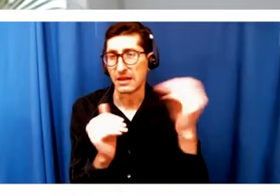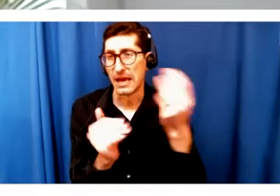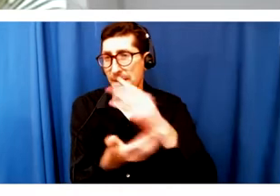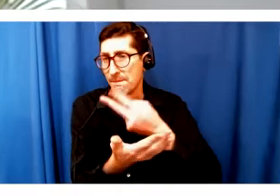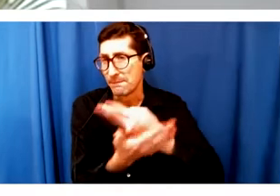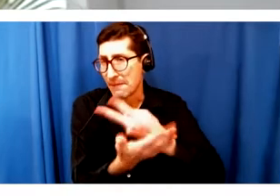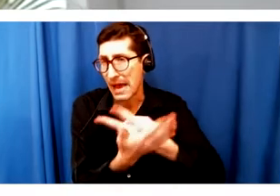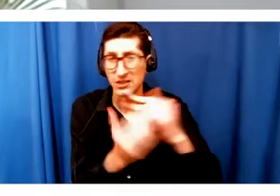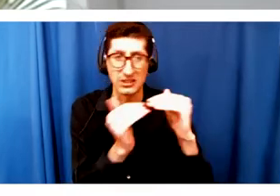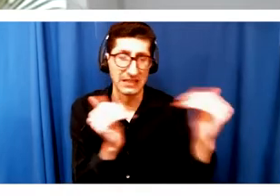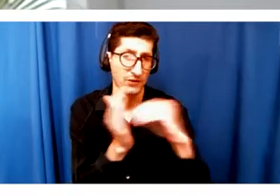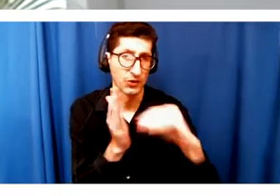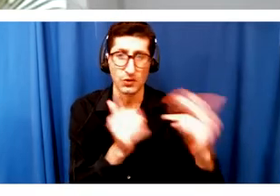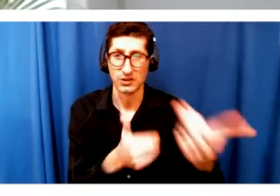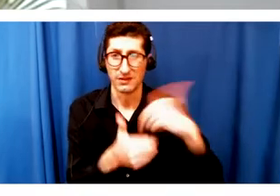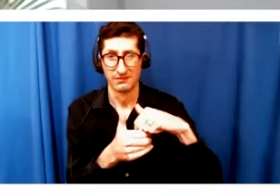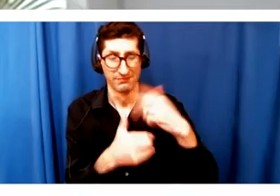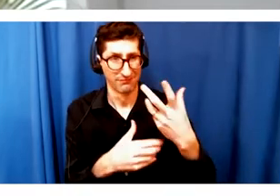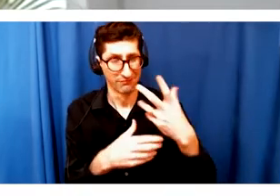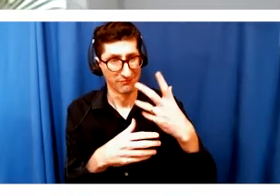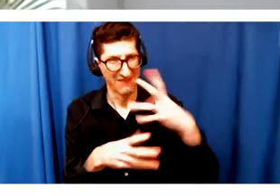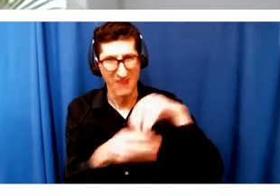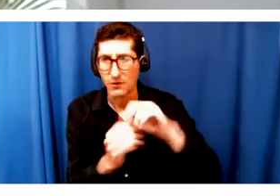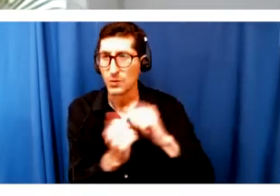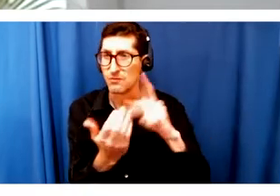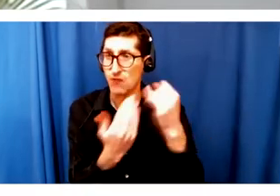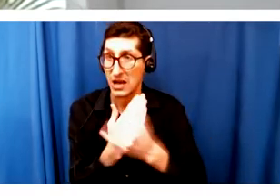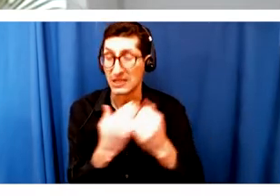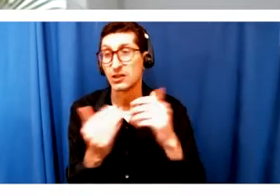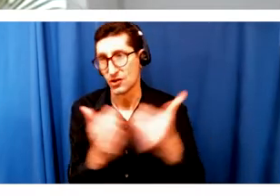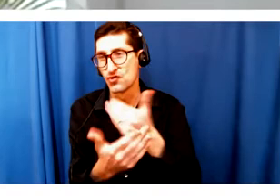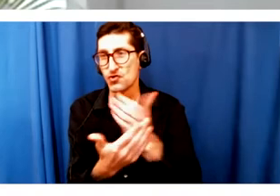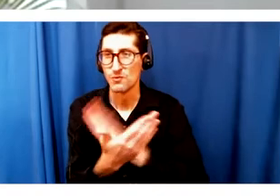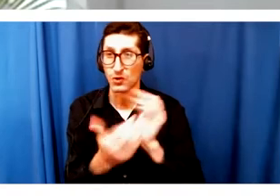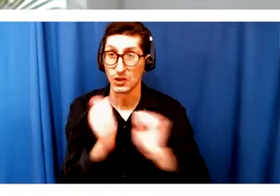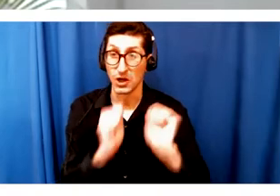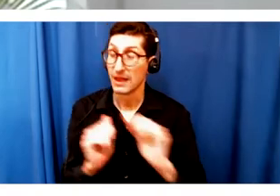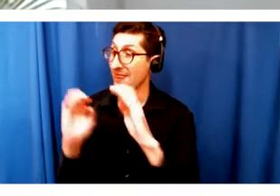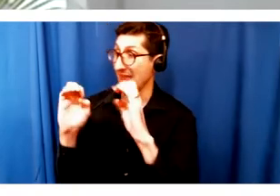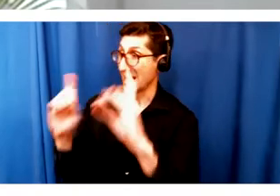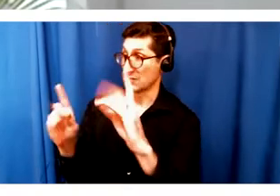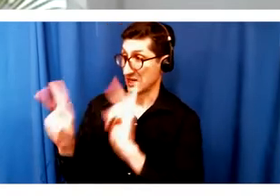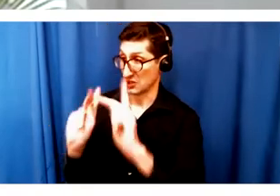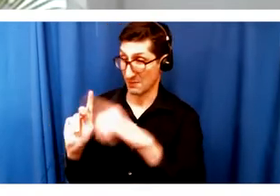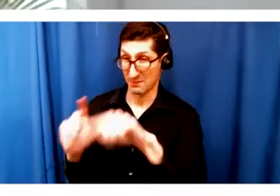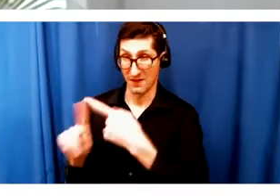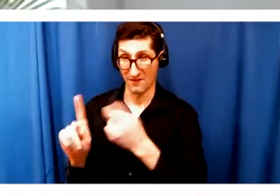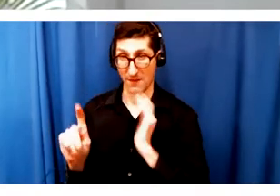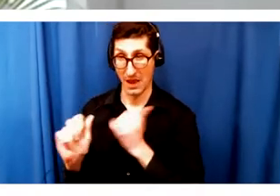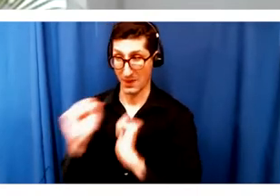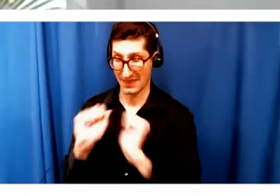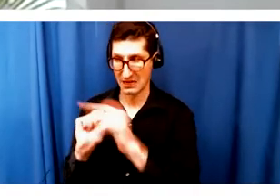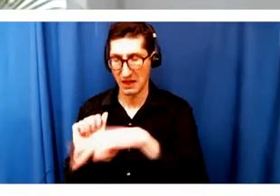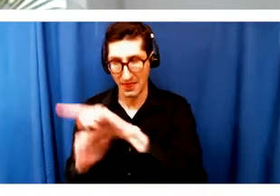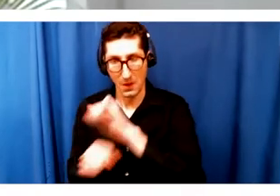it's a new musical, and we're excited about that. And then my colleagues in the education side of things spent an incredible summer working diligently to keep